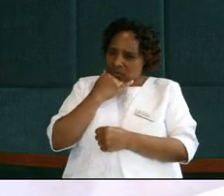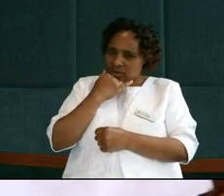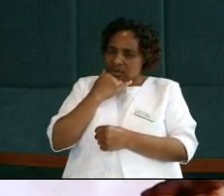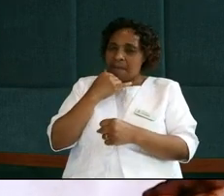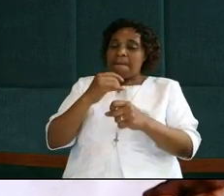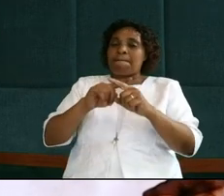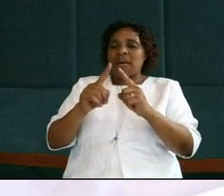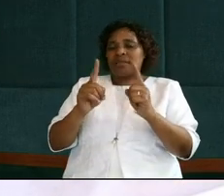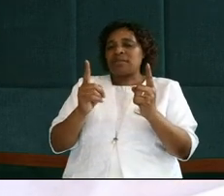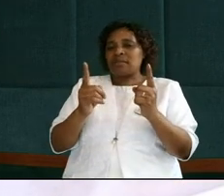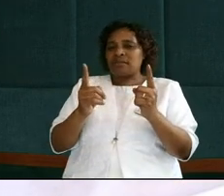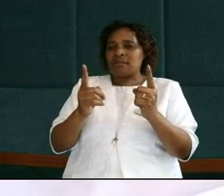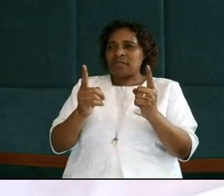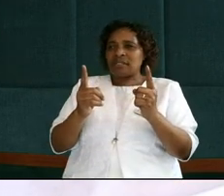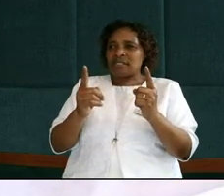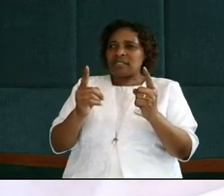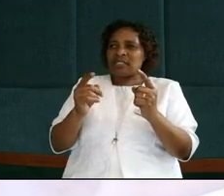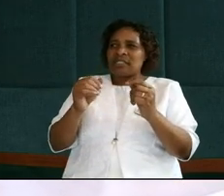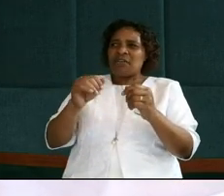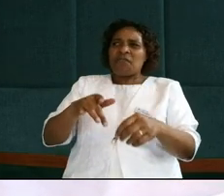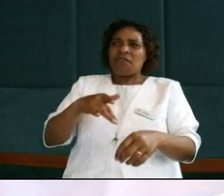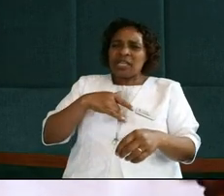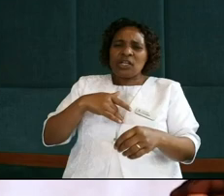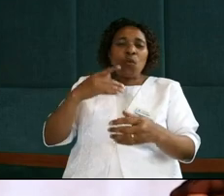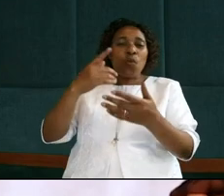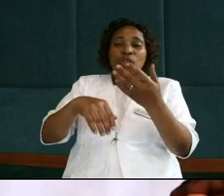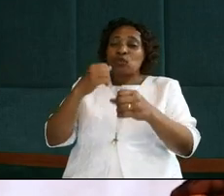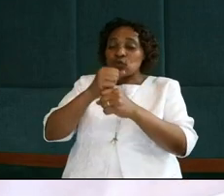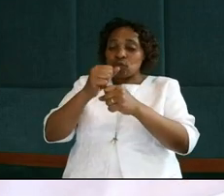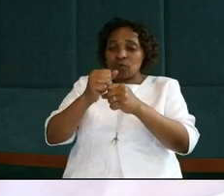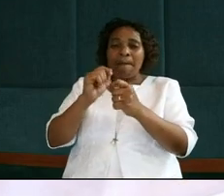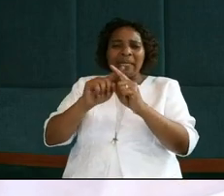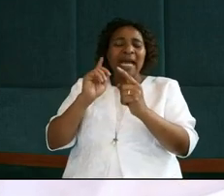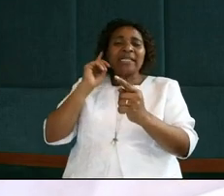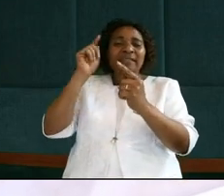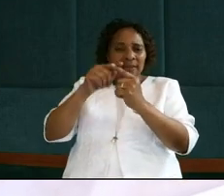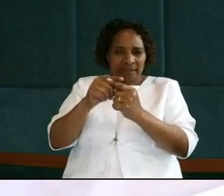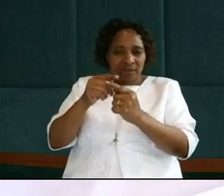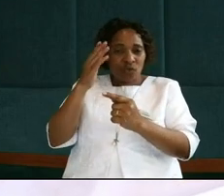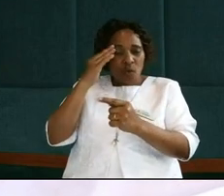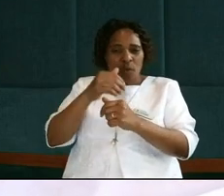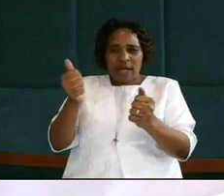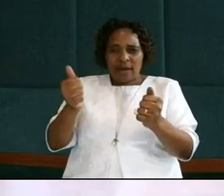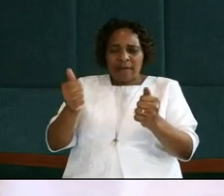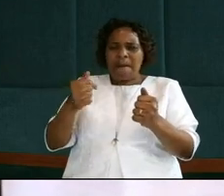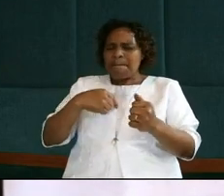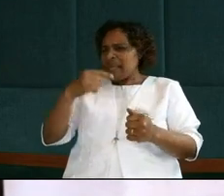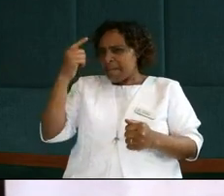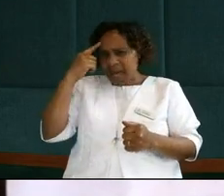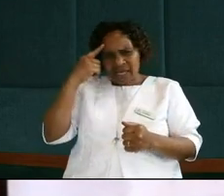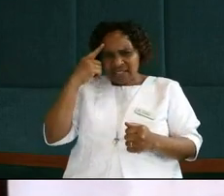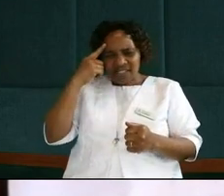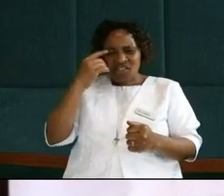Yet, Peter, there is one thing I need you to know today. I am not out of my mind